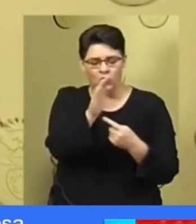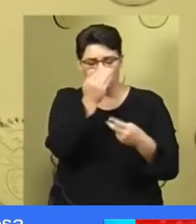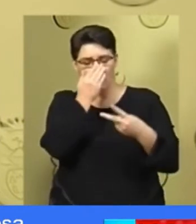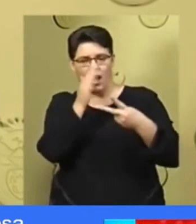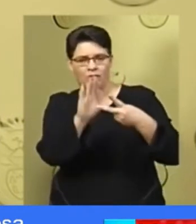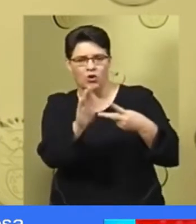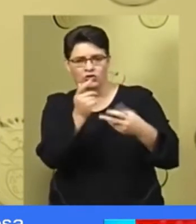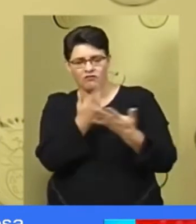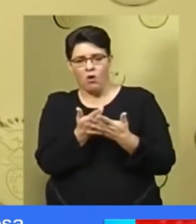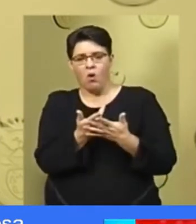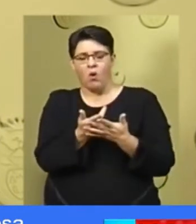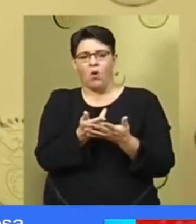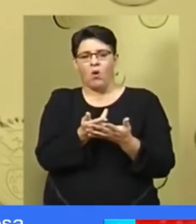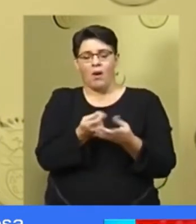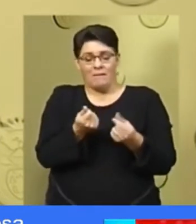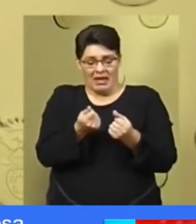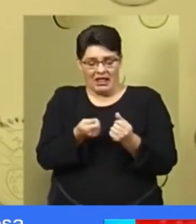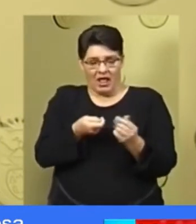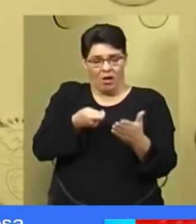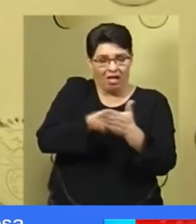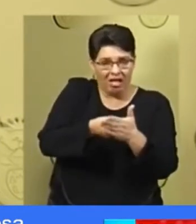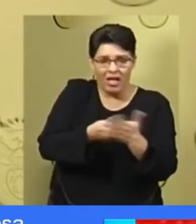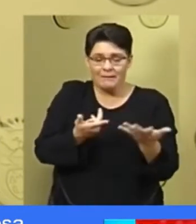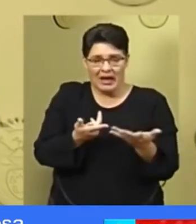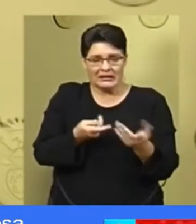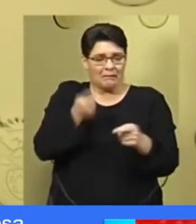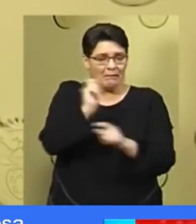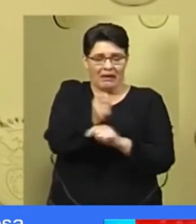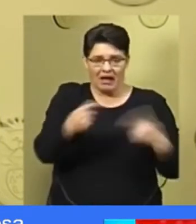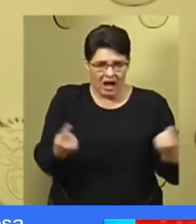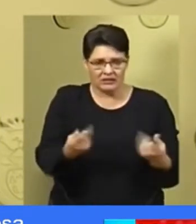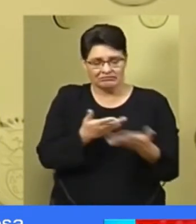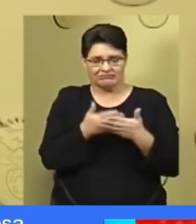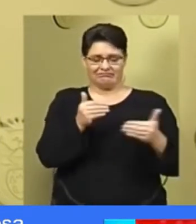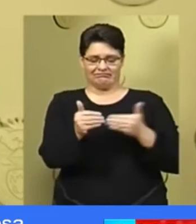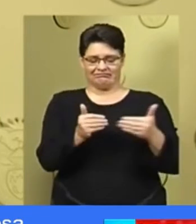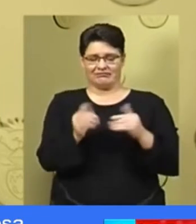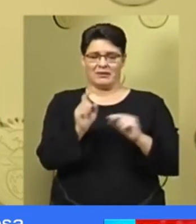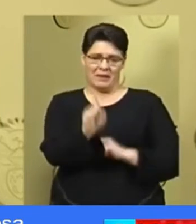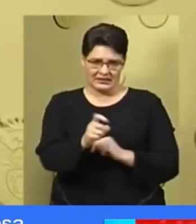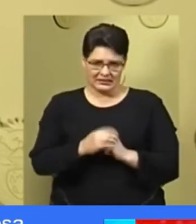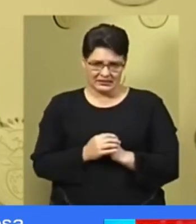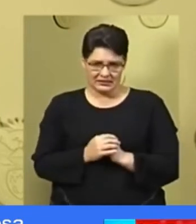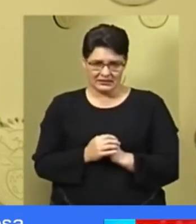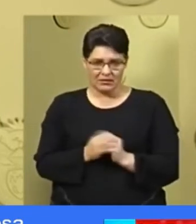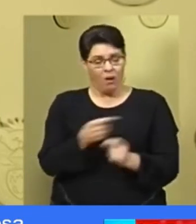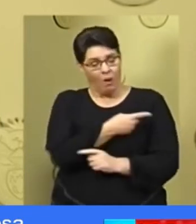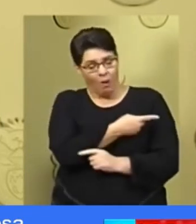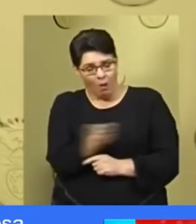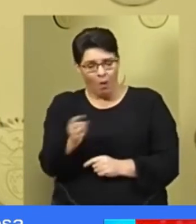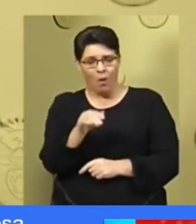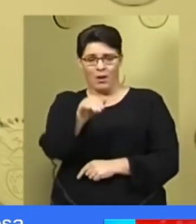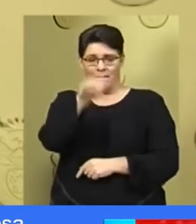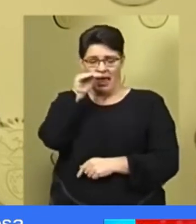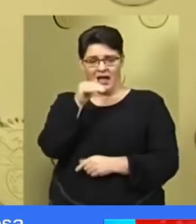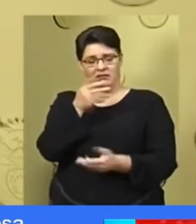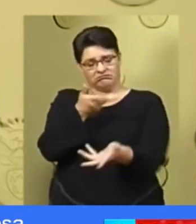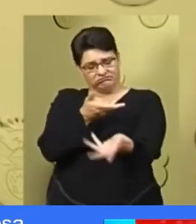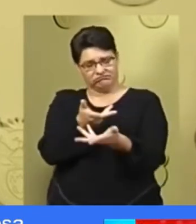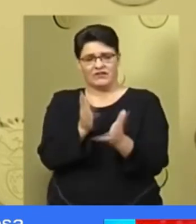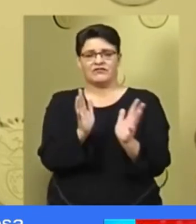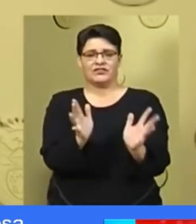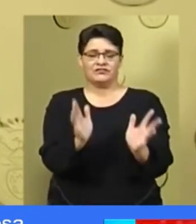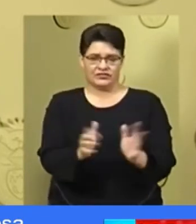to debt relief and other necessary measures. We have met with all major banks and expect